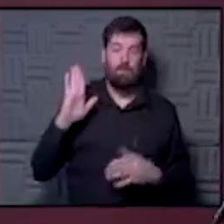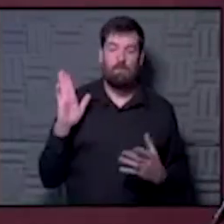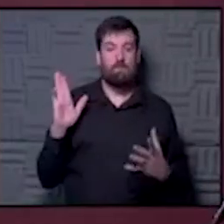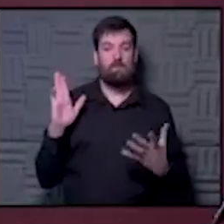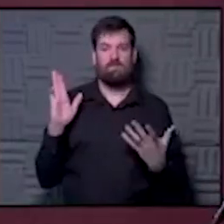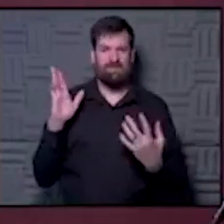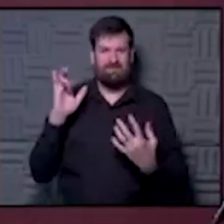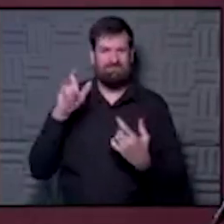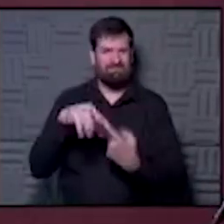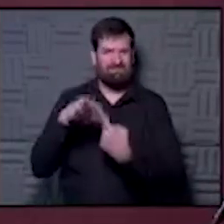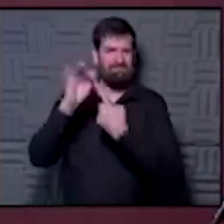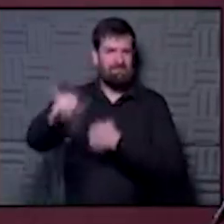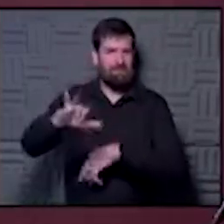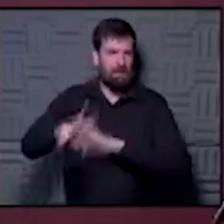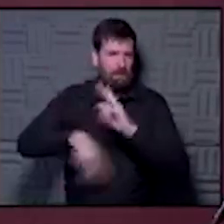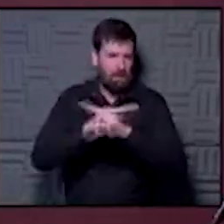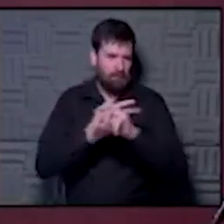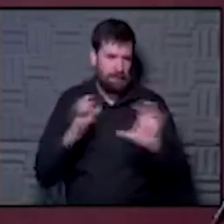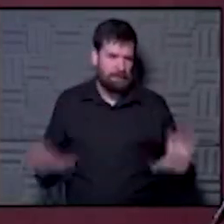during those kinds of activities.